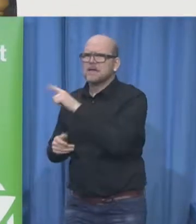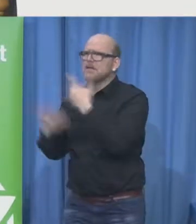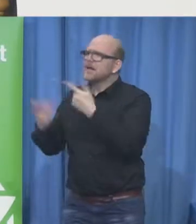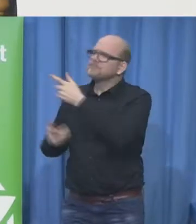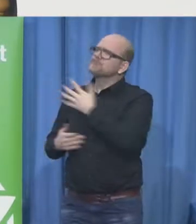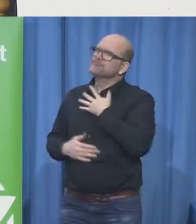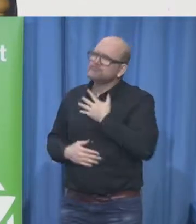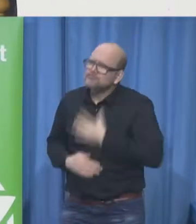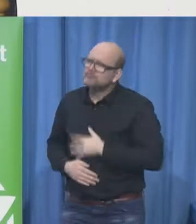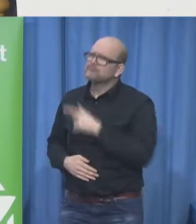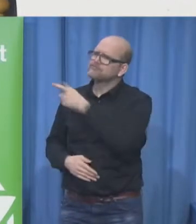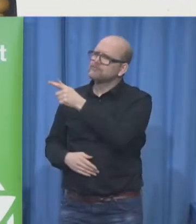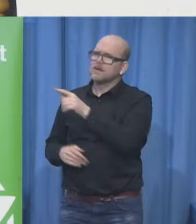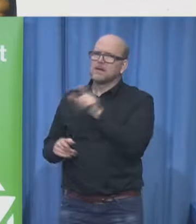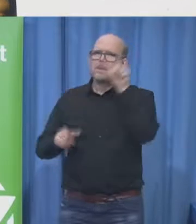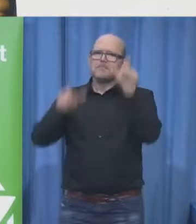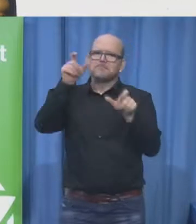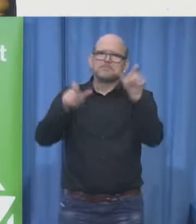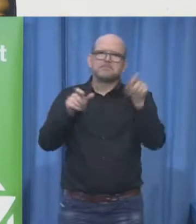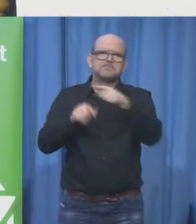they said he said